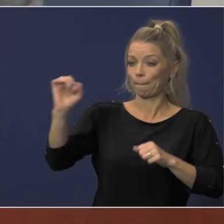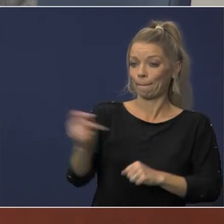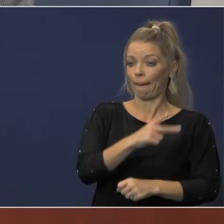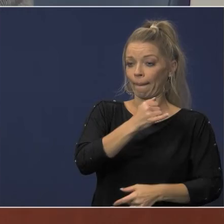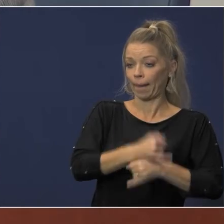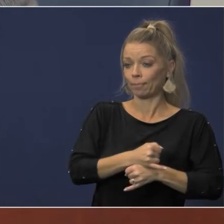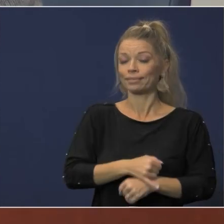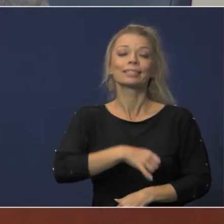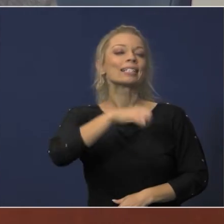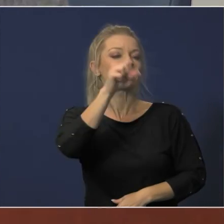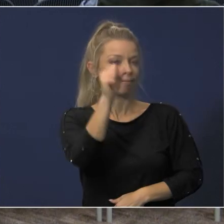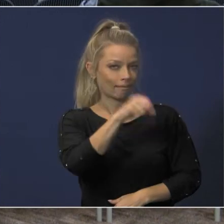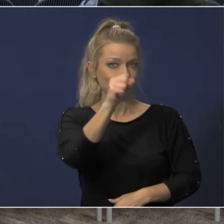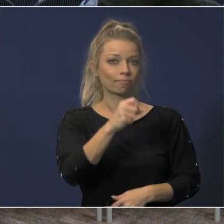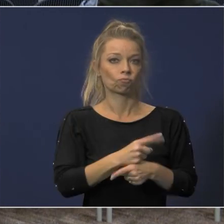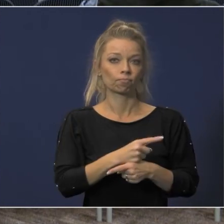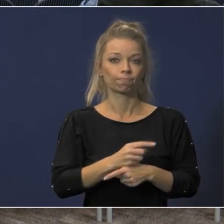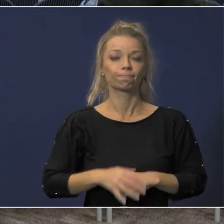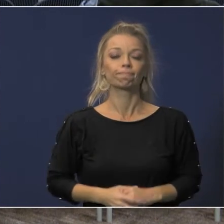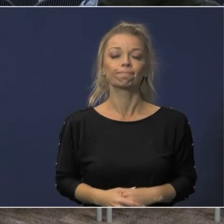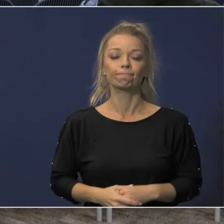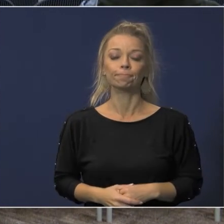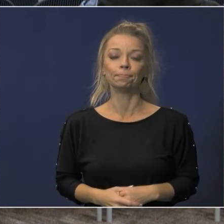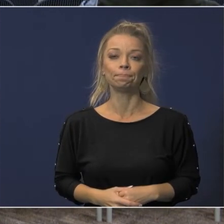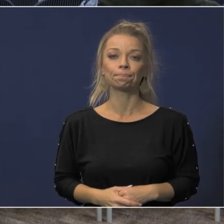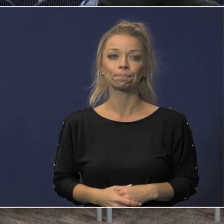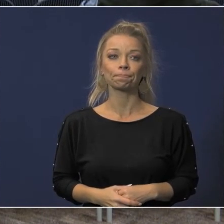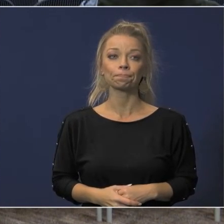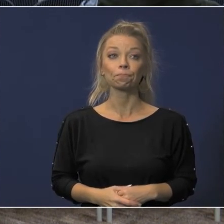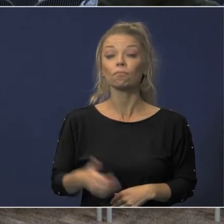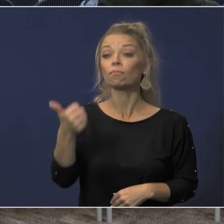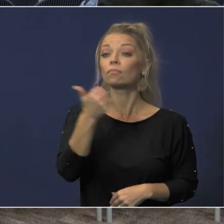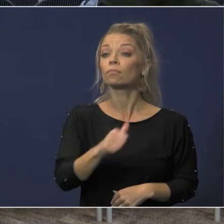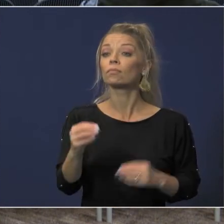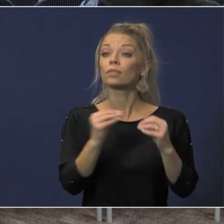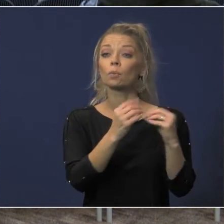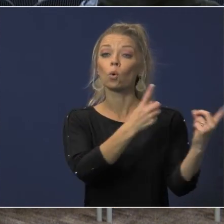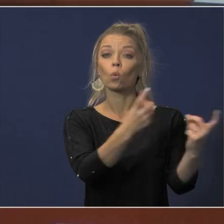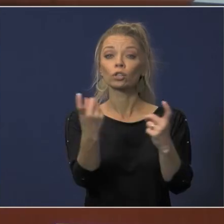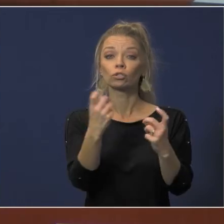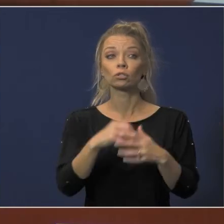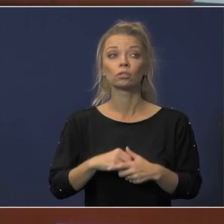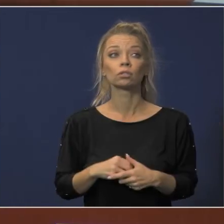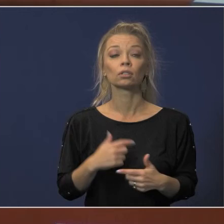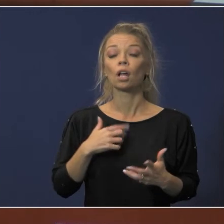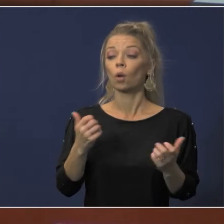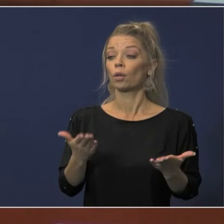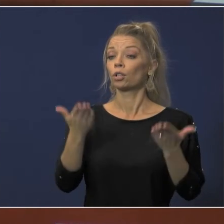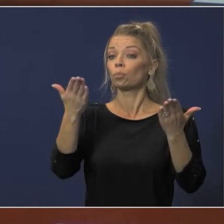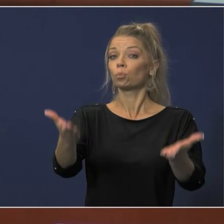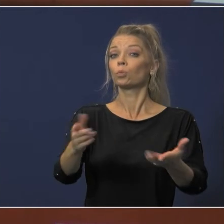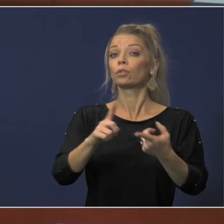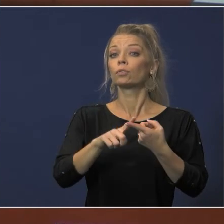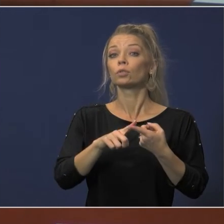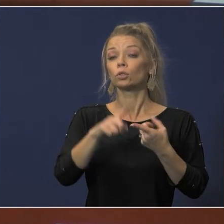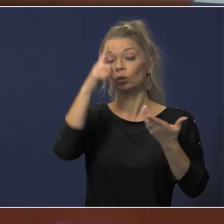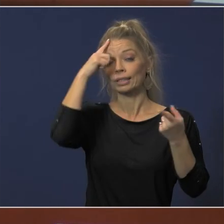thank you linda any additional questions i'd like to move that to consent as well